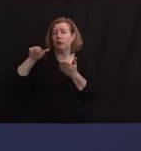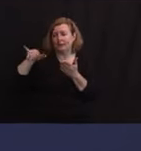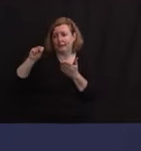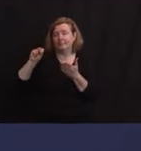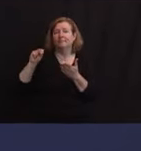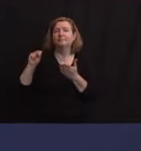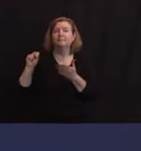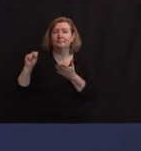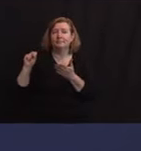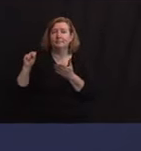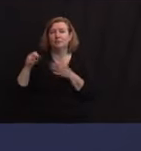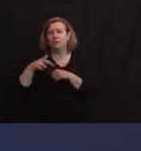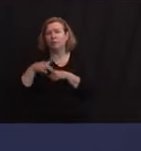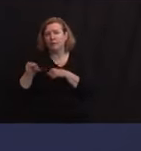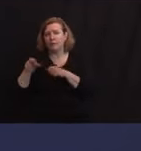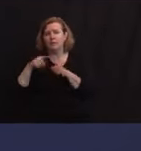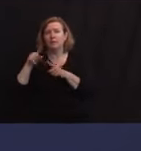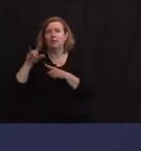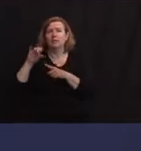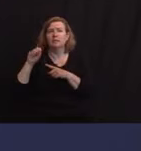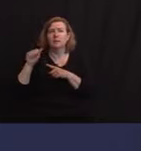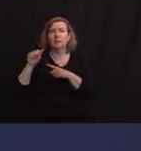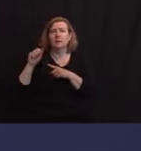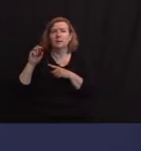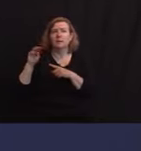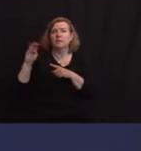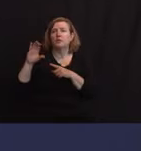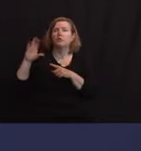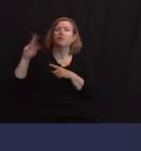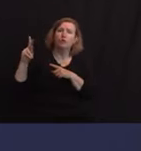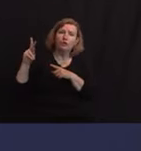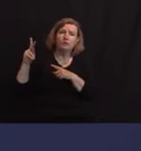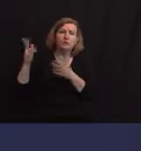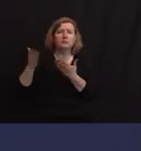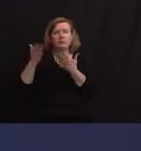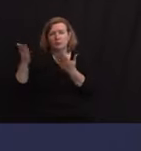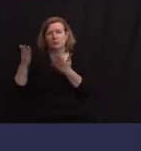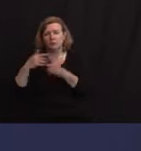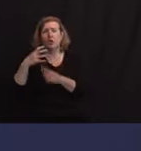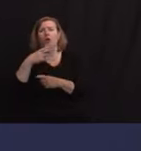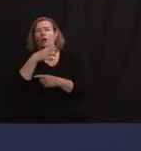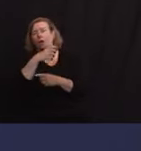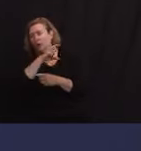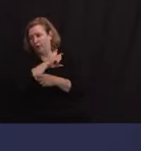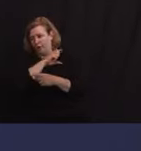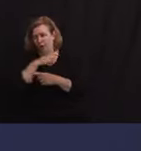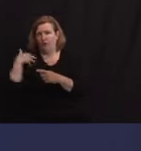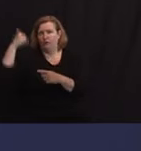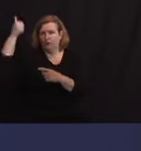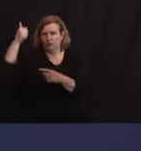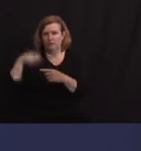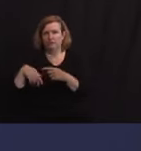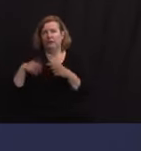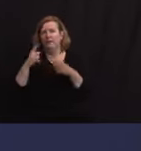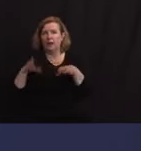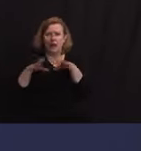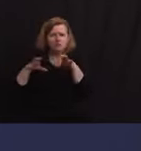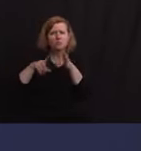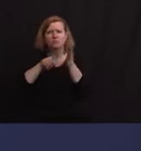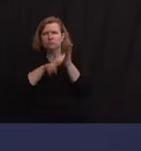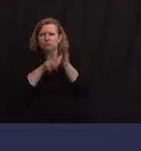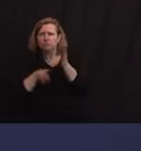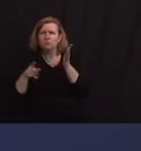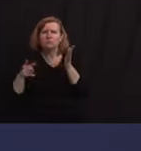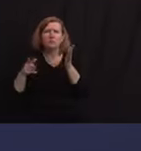to law enforcement and whether or not you believe the state should actually, actively rather, investigate allegations of